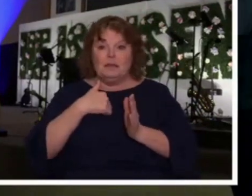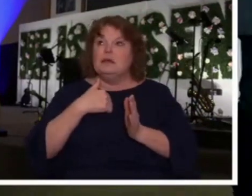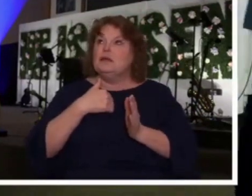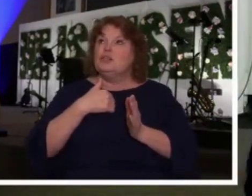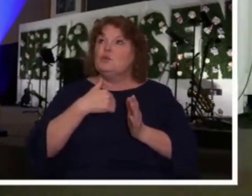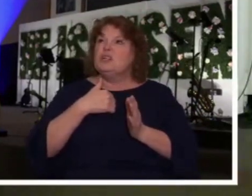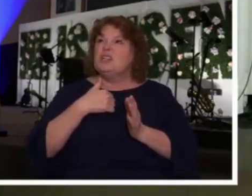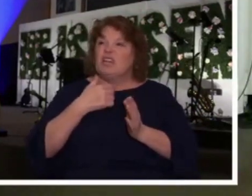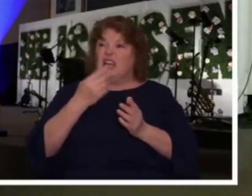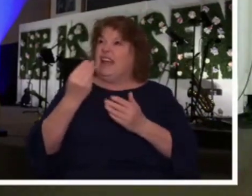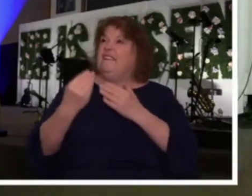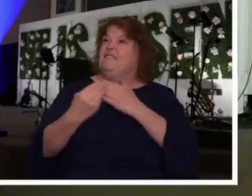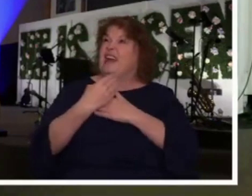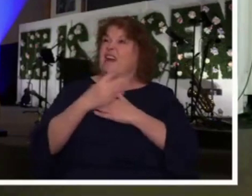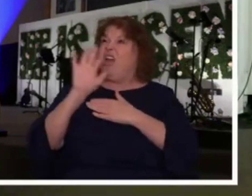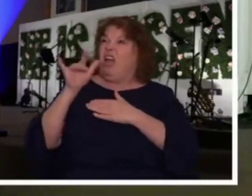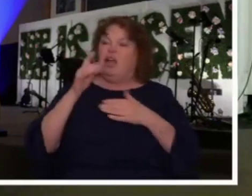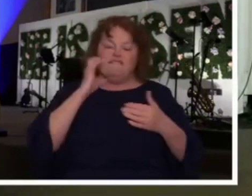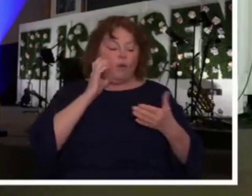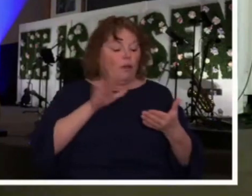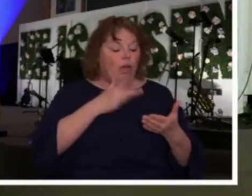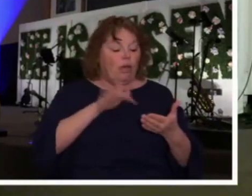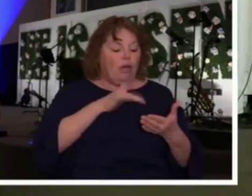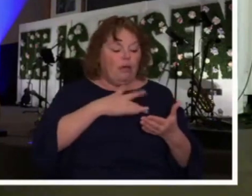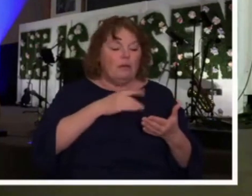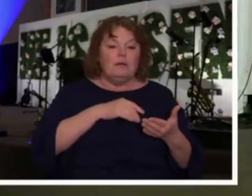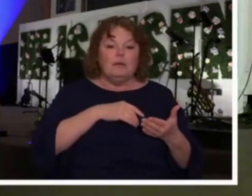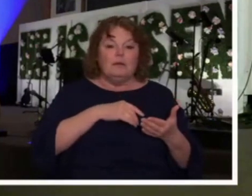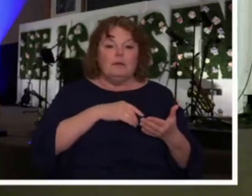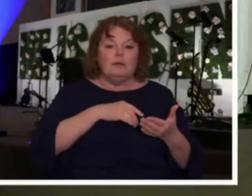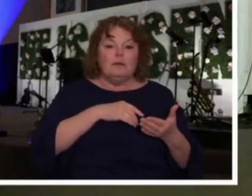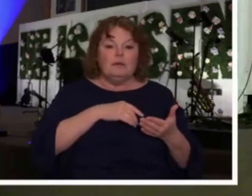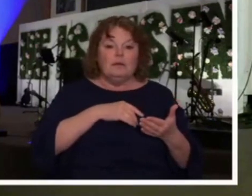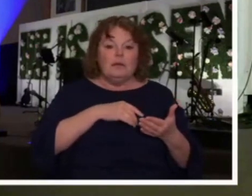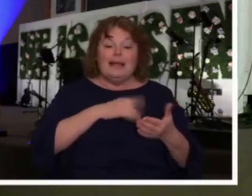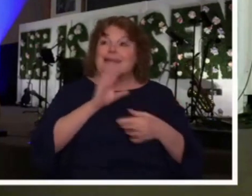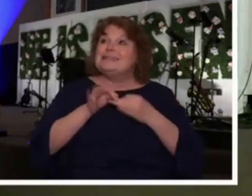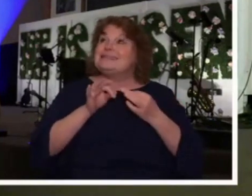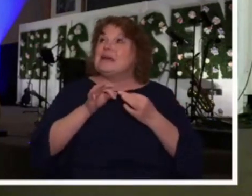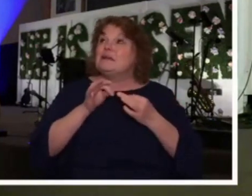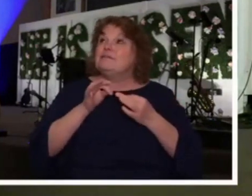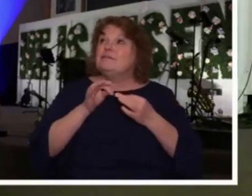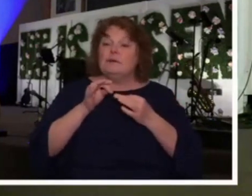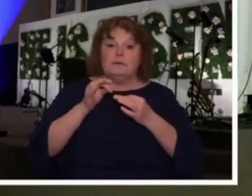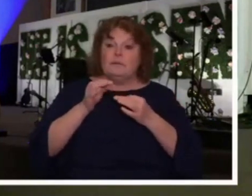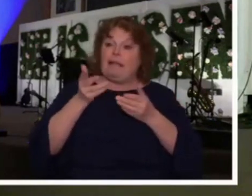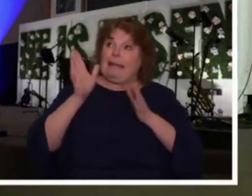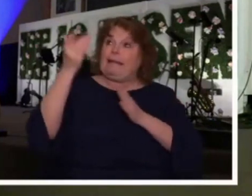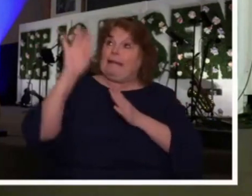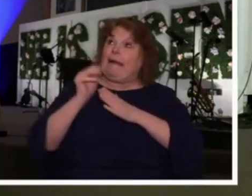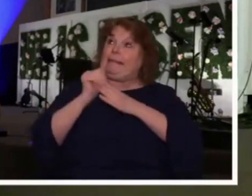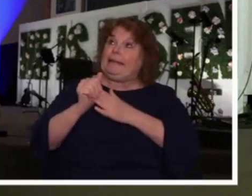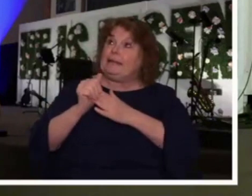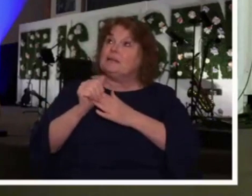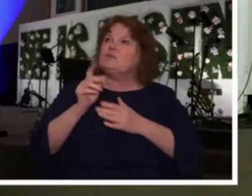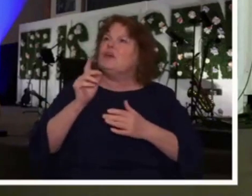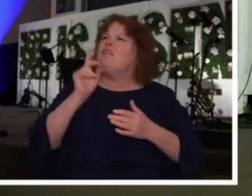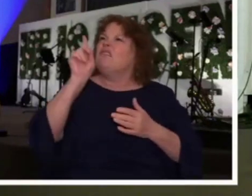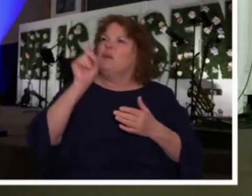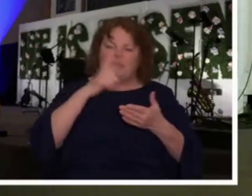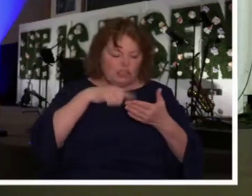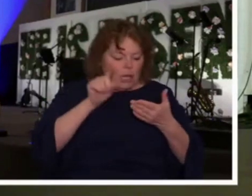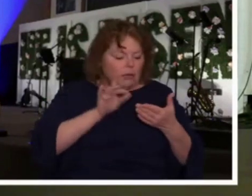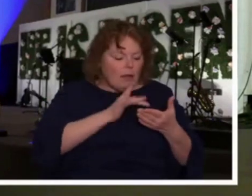you've looked for other tools when I said, I'm the one that will lead you and guide you? How do we keep in step with the Spirit in constant